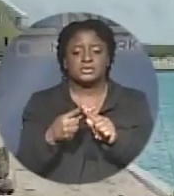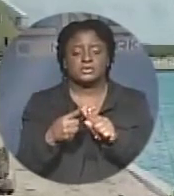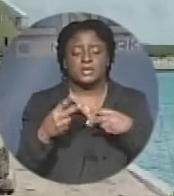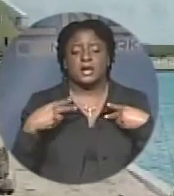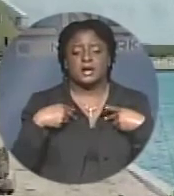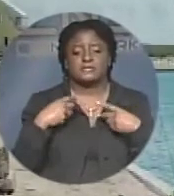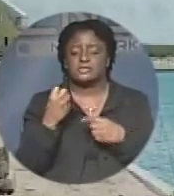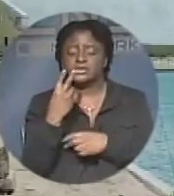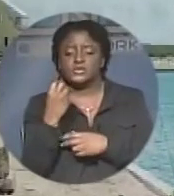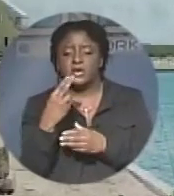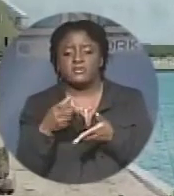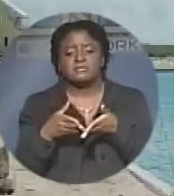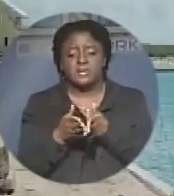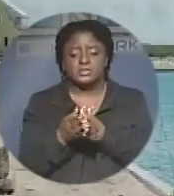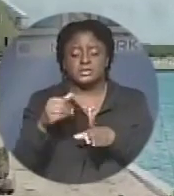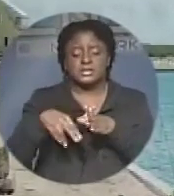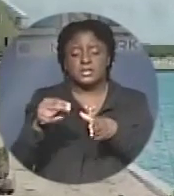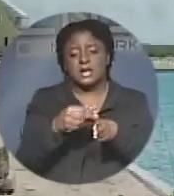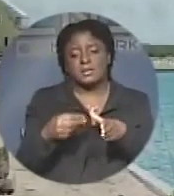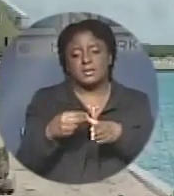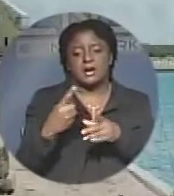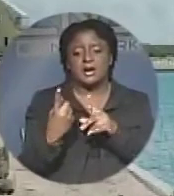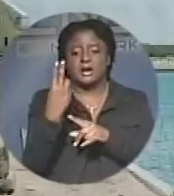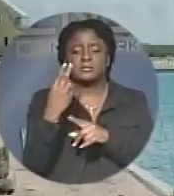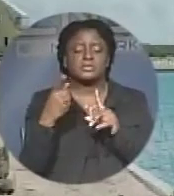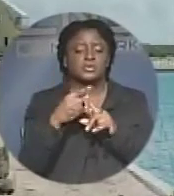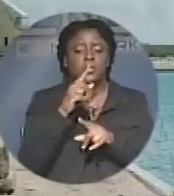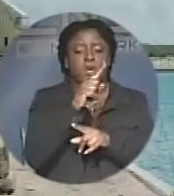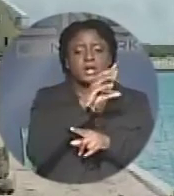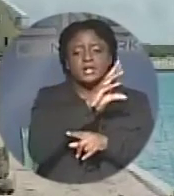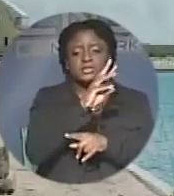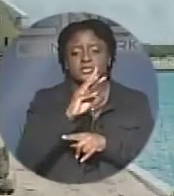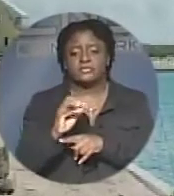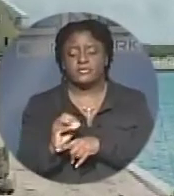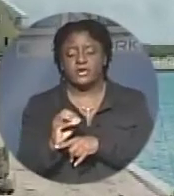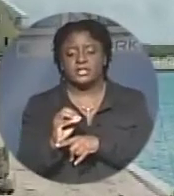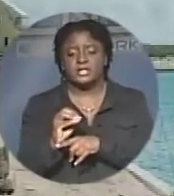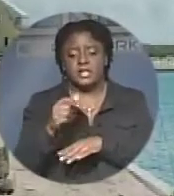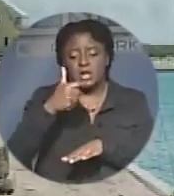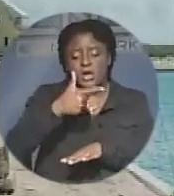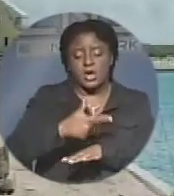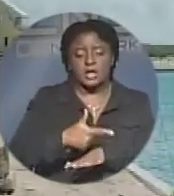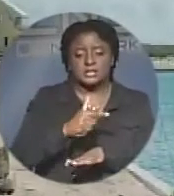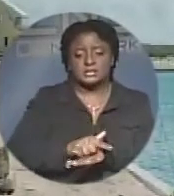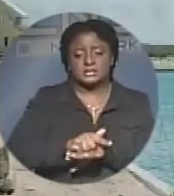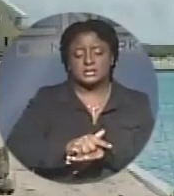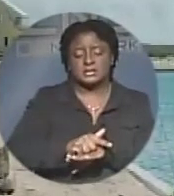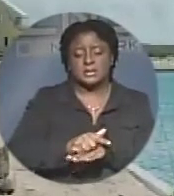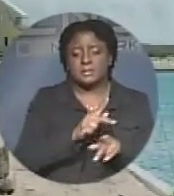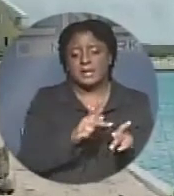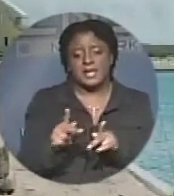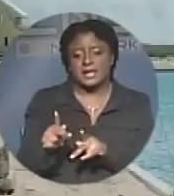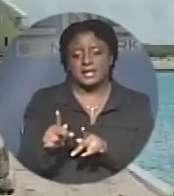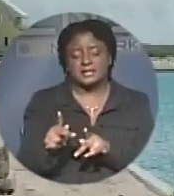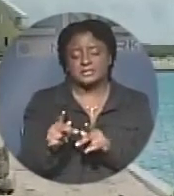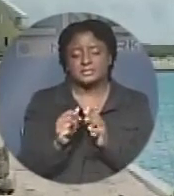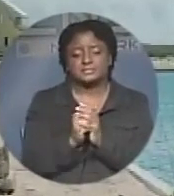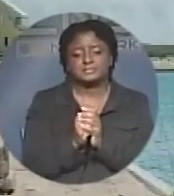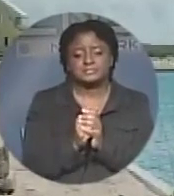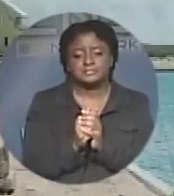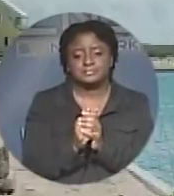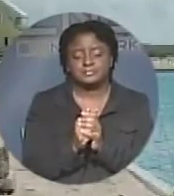-mile radius. Up to 140 lots are planned, with contracts already awarded for between $8 to $10 million in